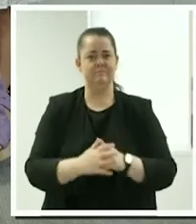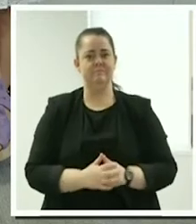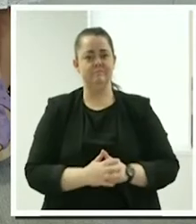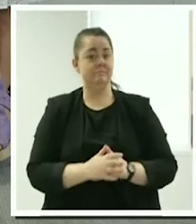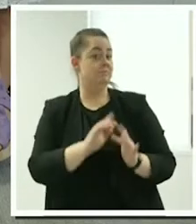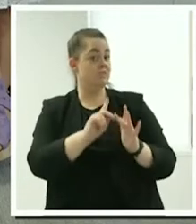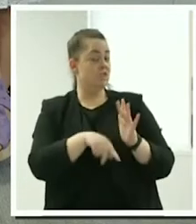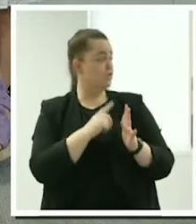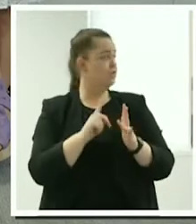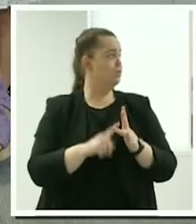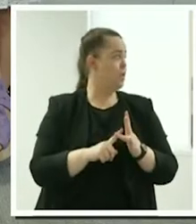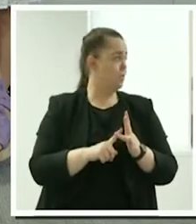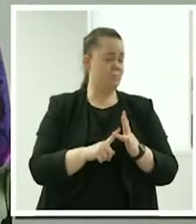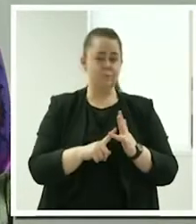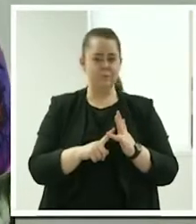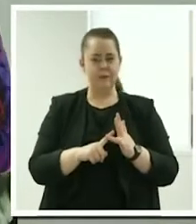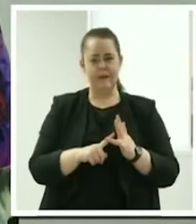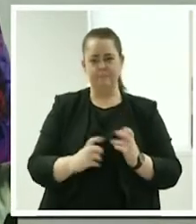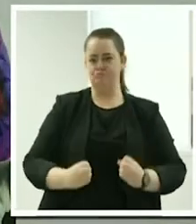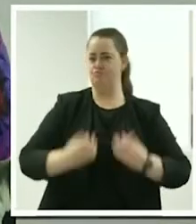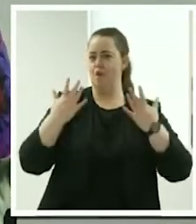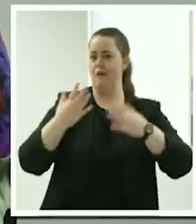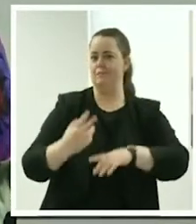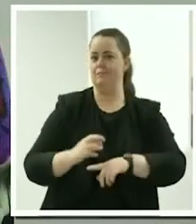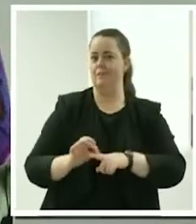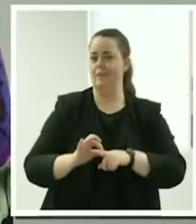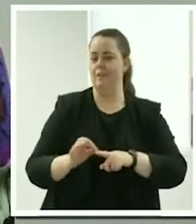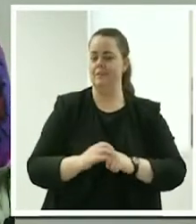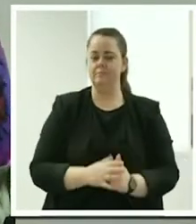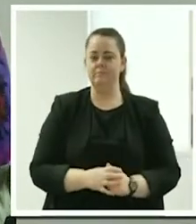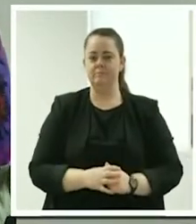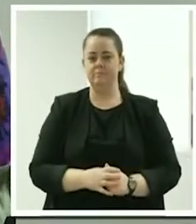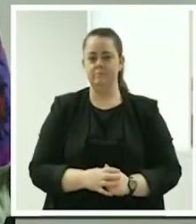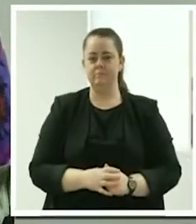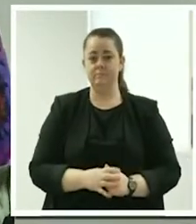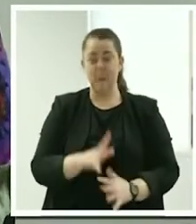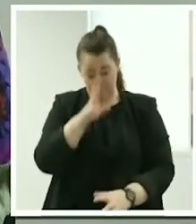process, believe in yourself, hang in there,